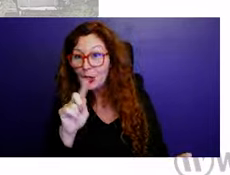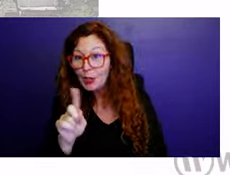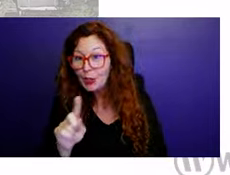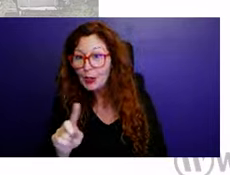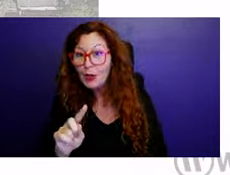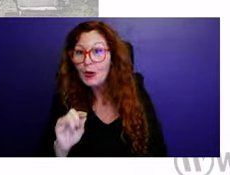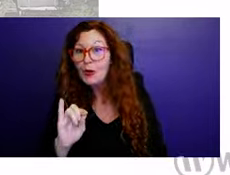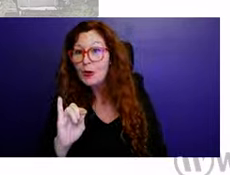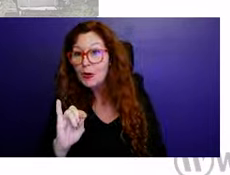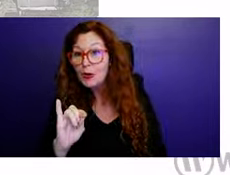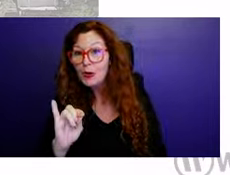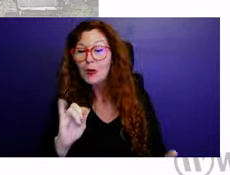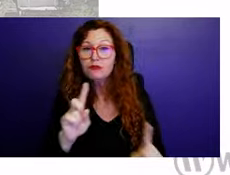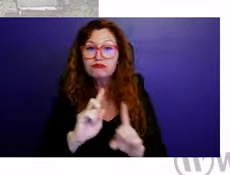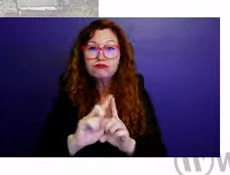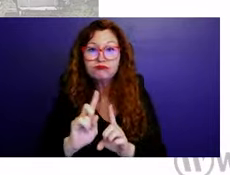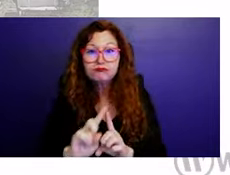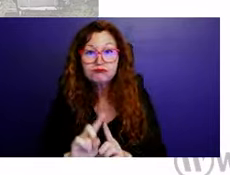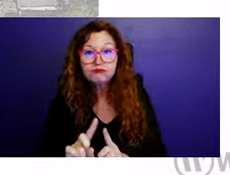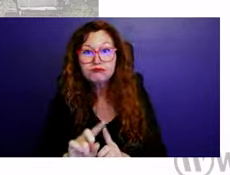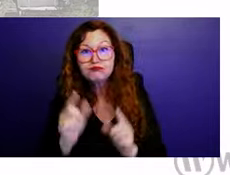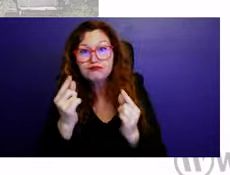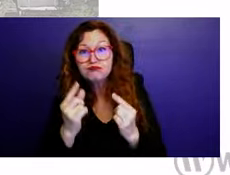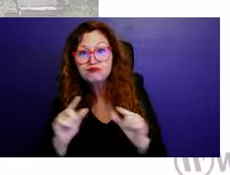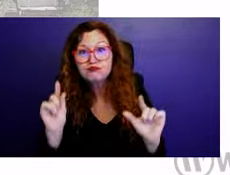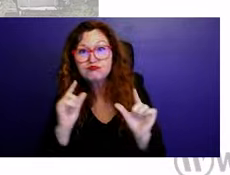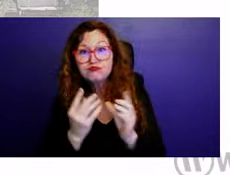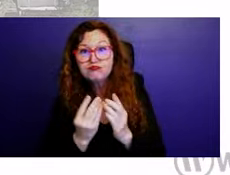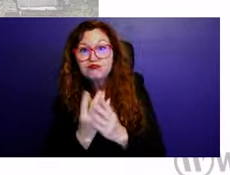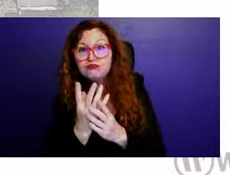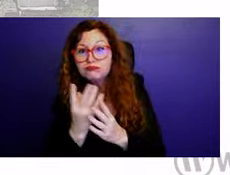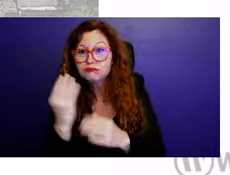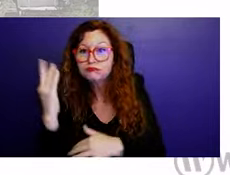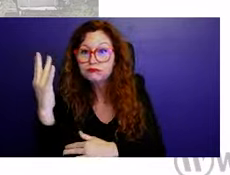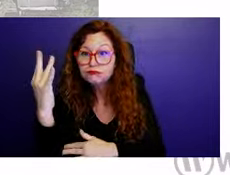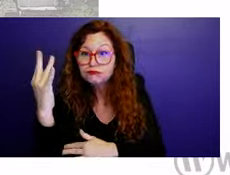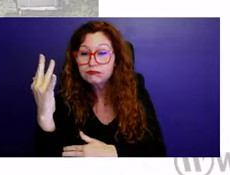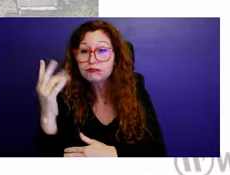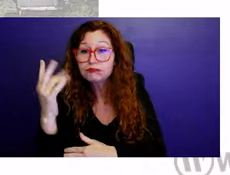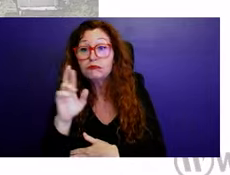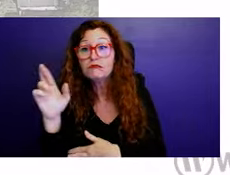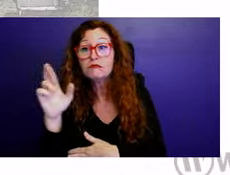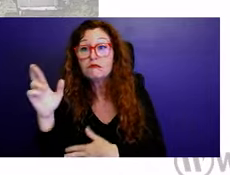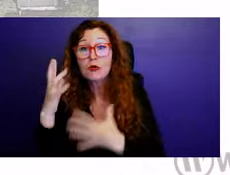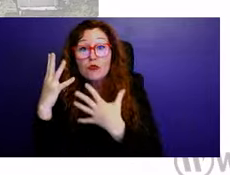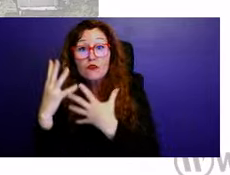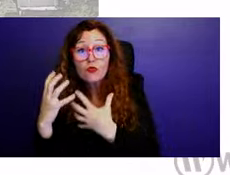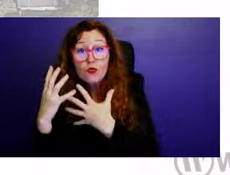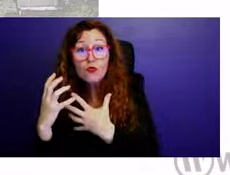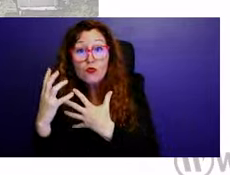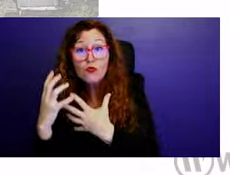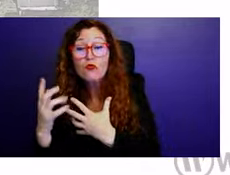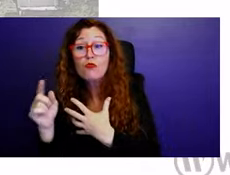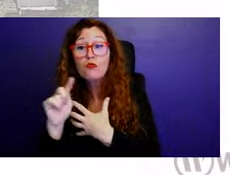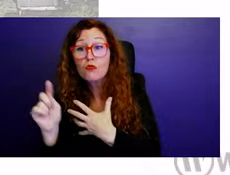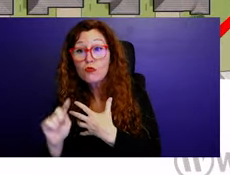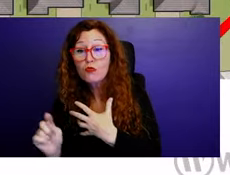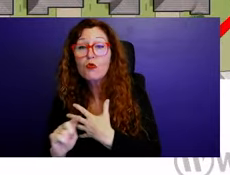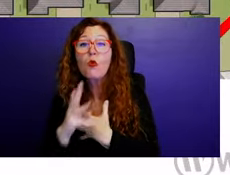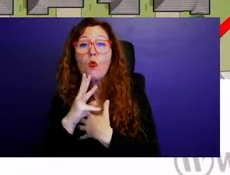Um, there's a dry detention, that darker green area that you see on the right hand side, that is a dry detention area. That's where our drainage is being handled.